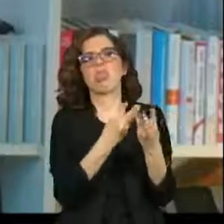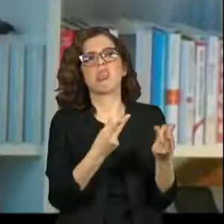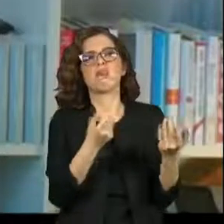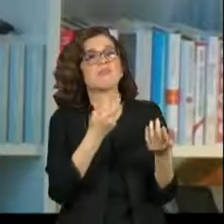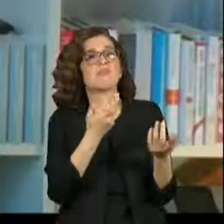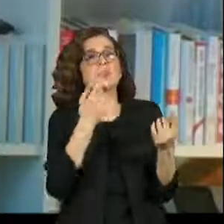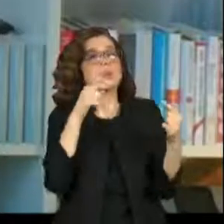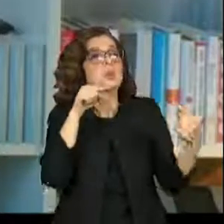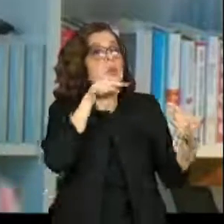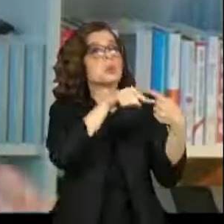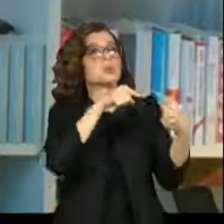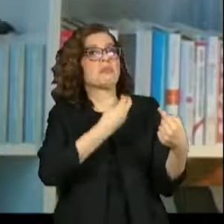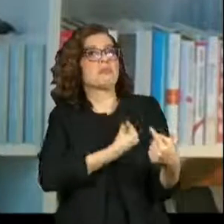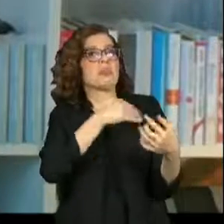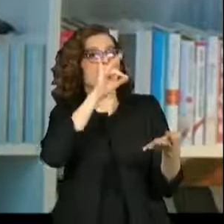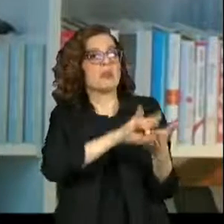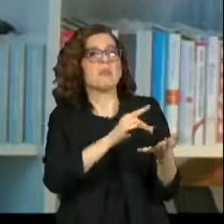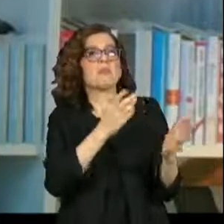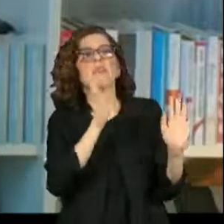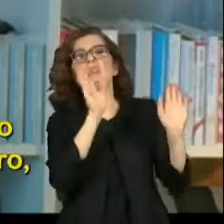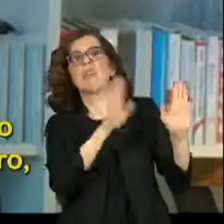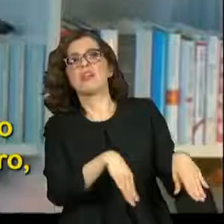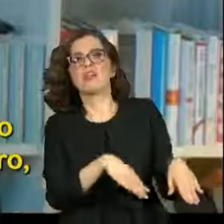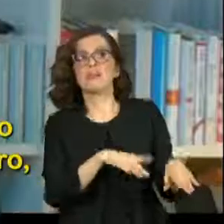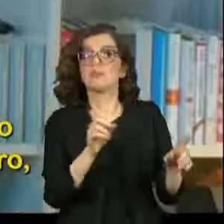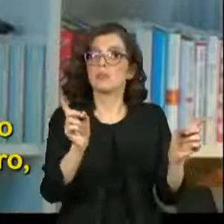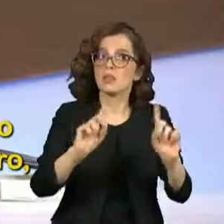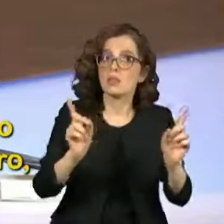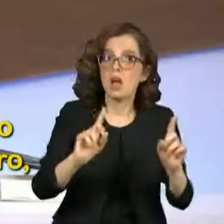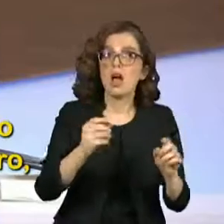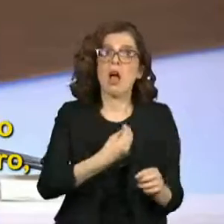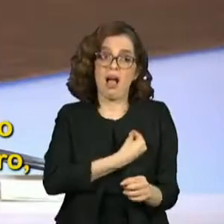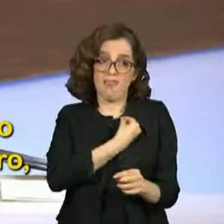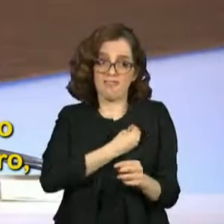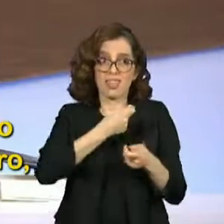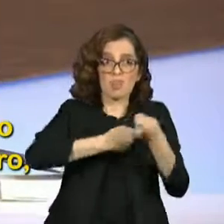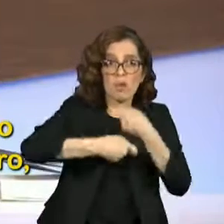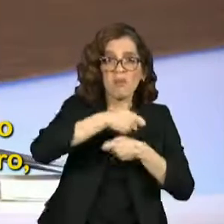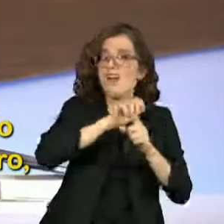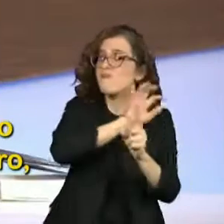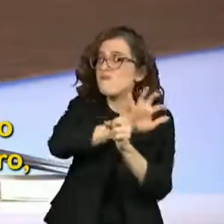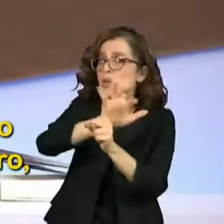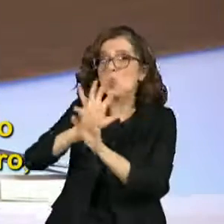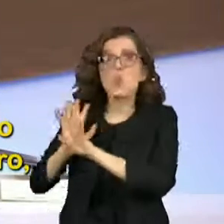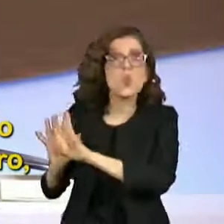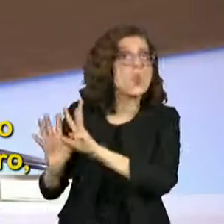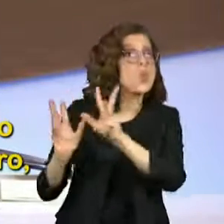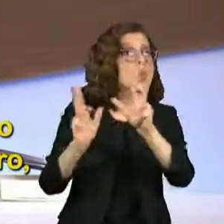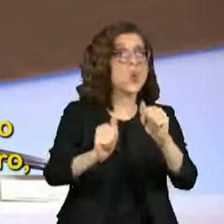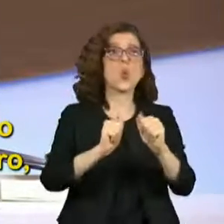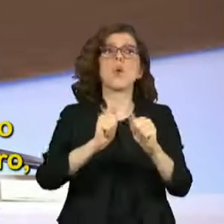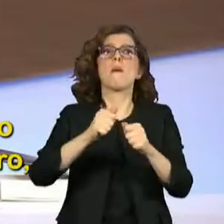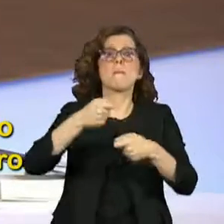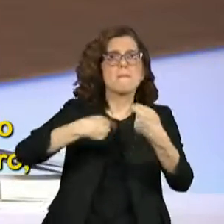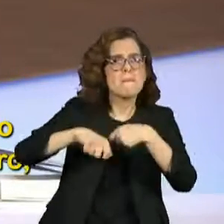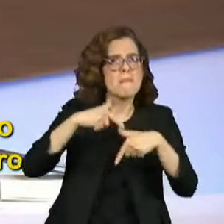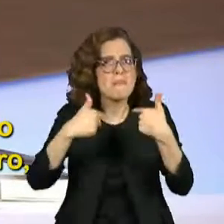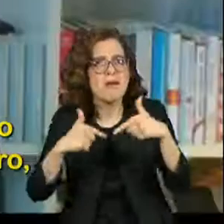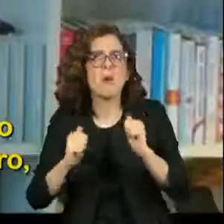And actually, no, economics is about things that affect all of our lives, the nature of the labor market,